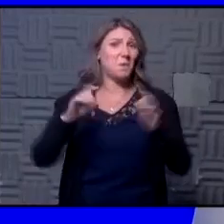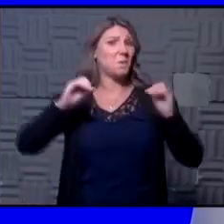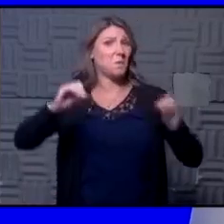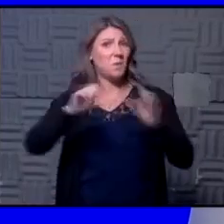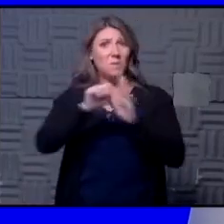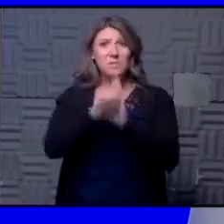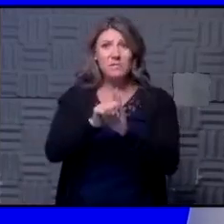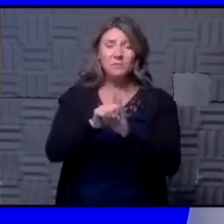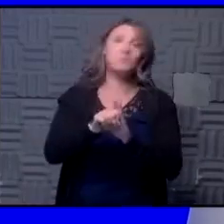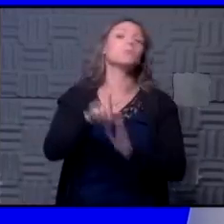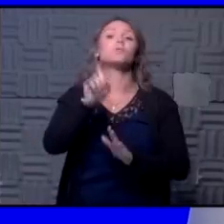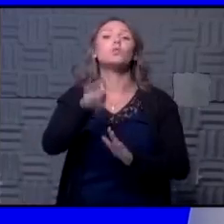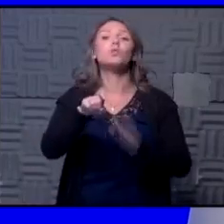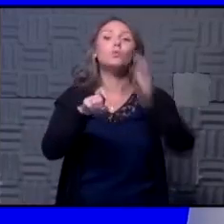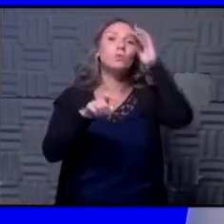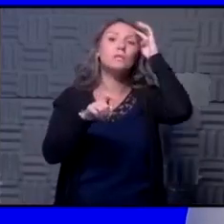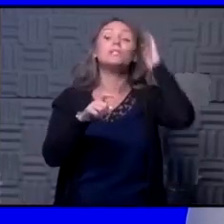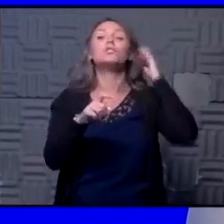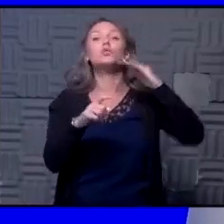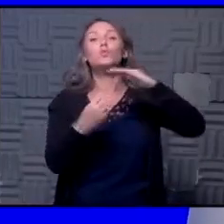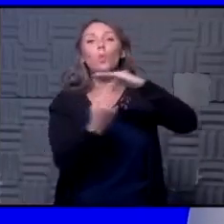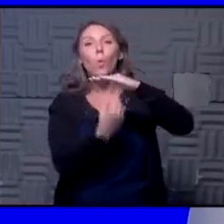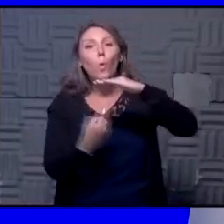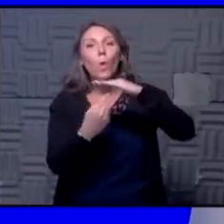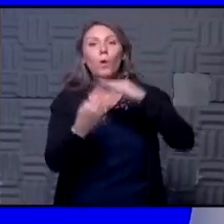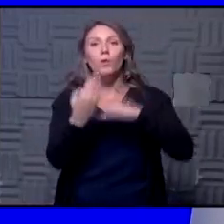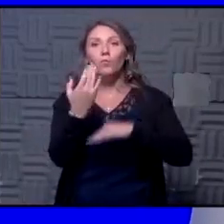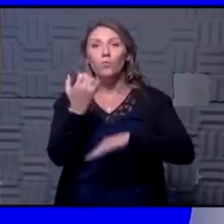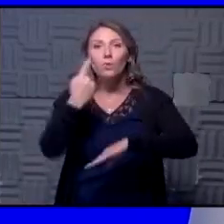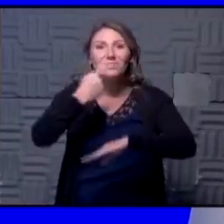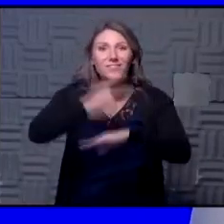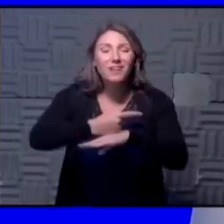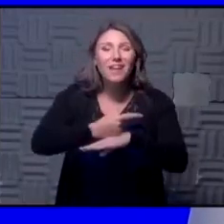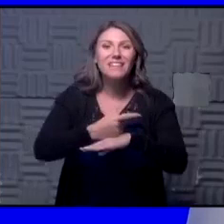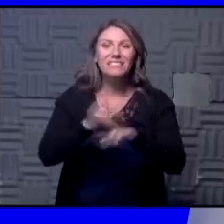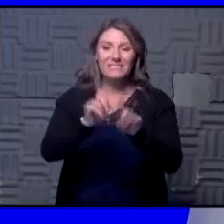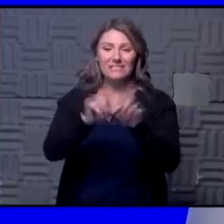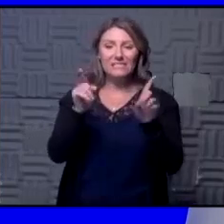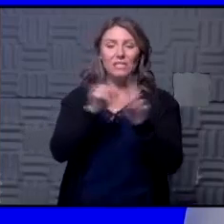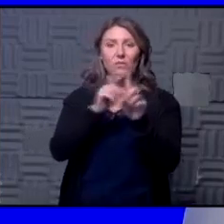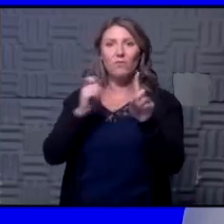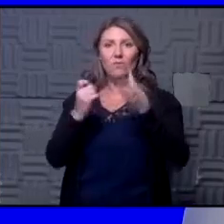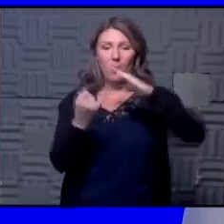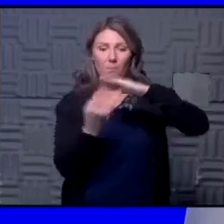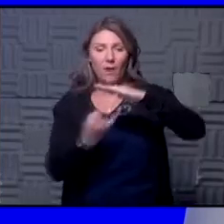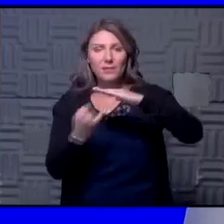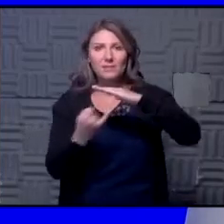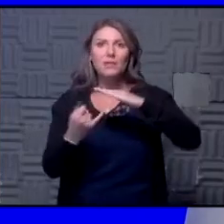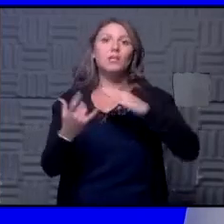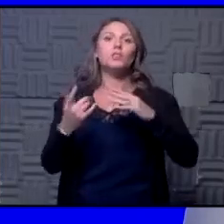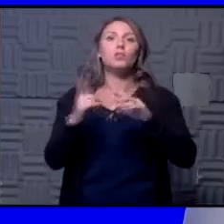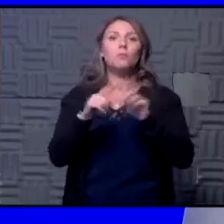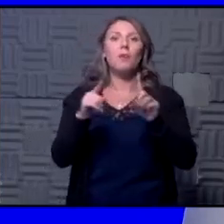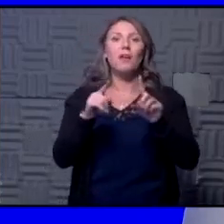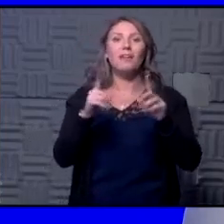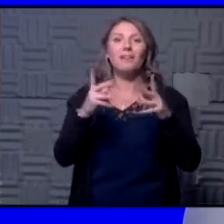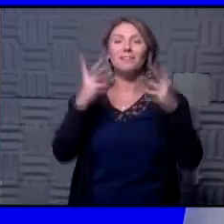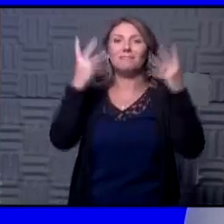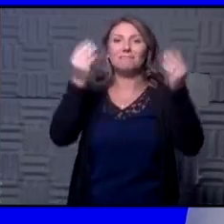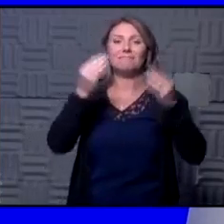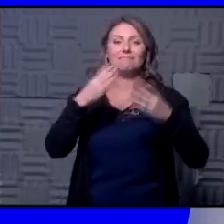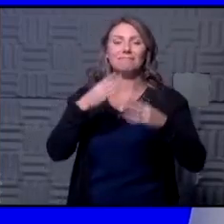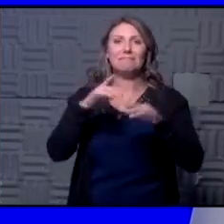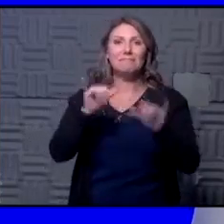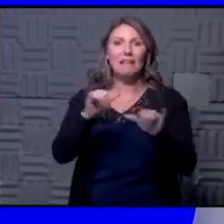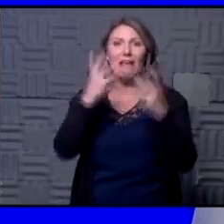symptoms then you need to quarantine for 14 days it's a little bit different than the isolation but it's basically staying out of the public as